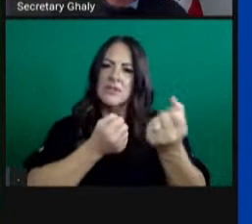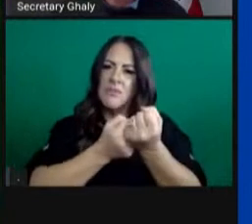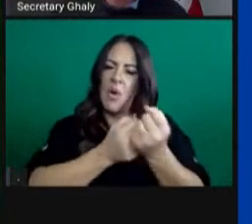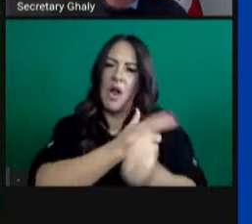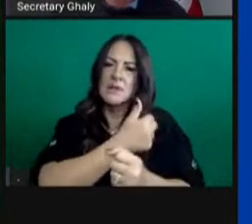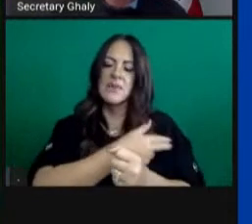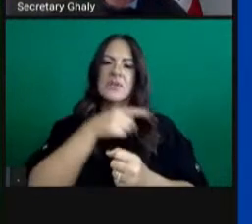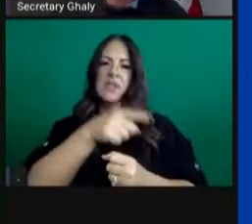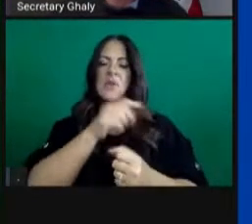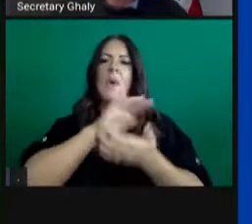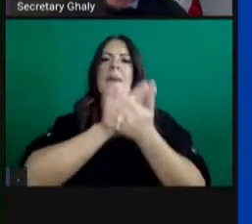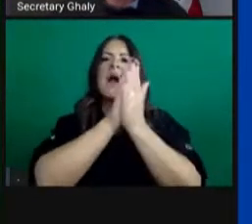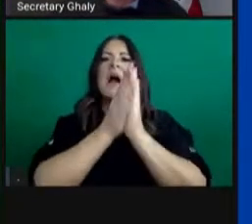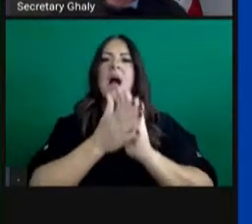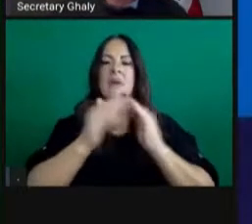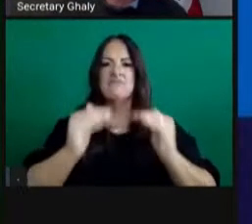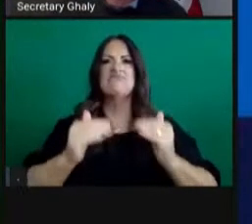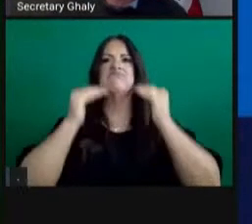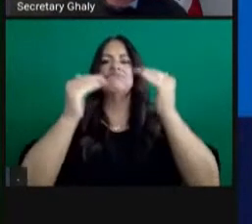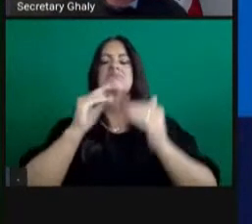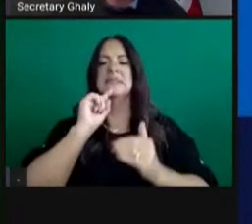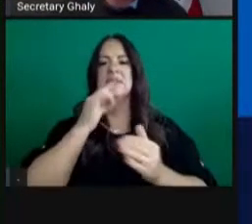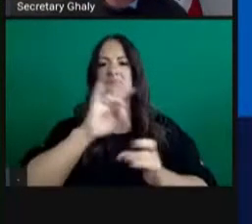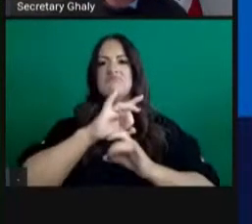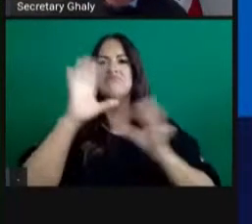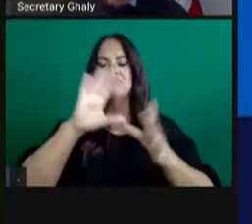and as much as possible. Next slide, please.